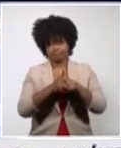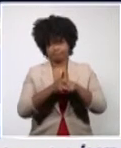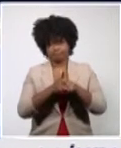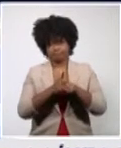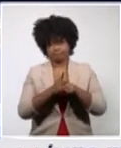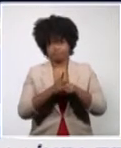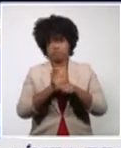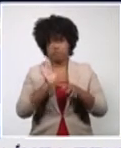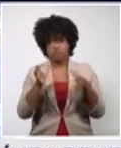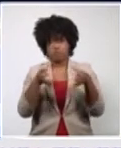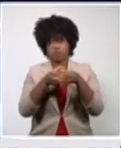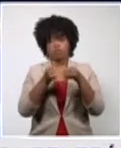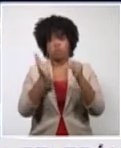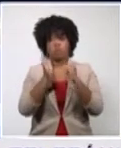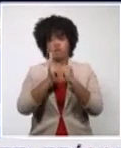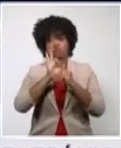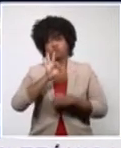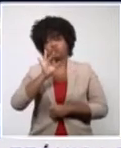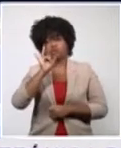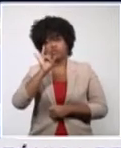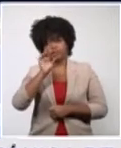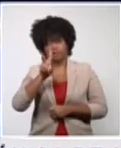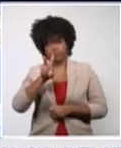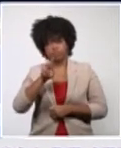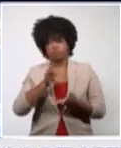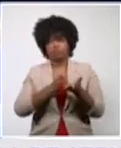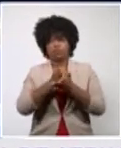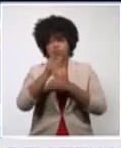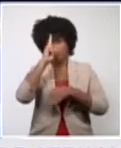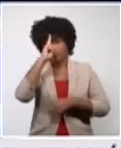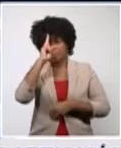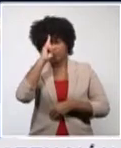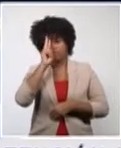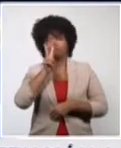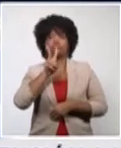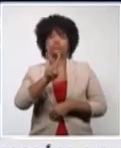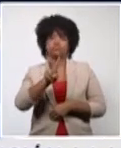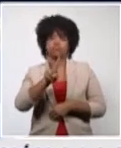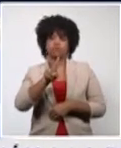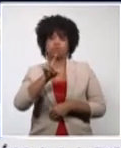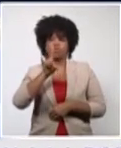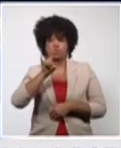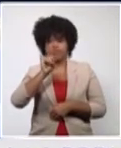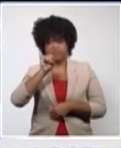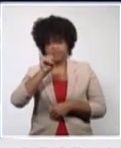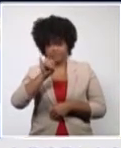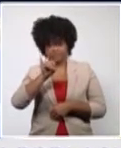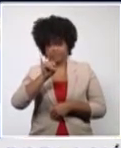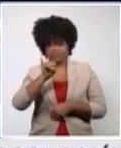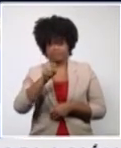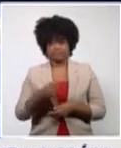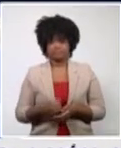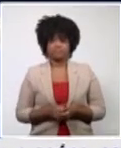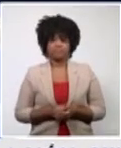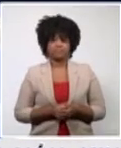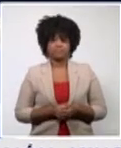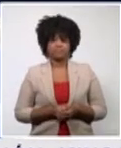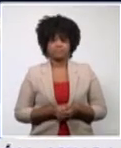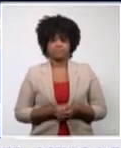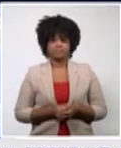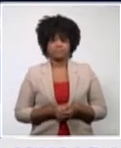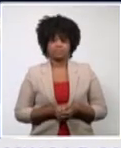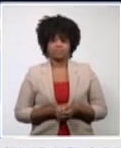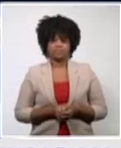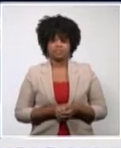Of these, the highest percentage, 96.6%, or